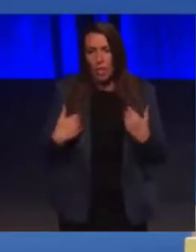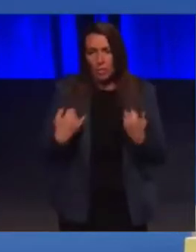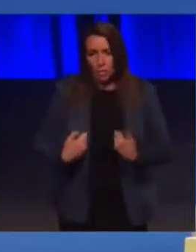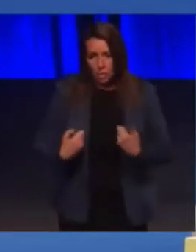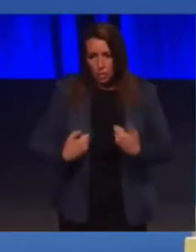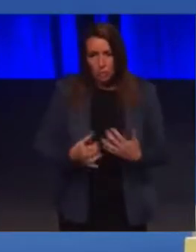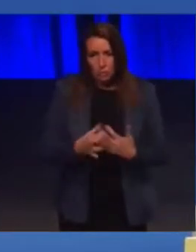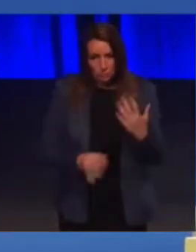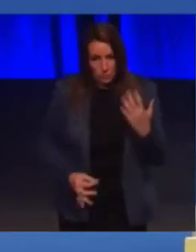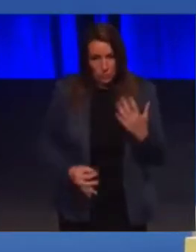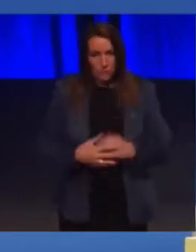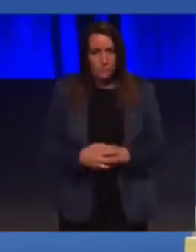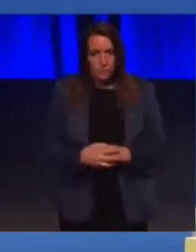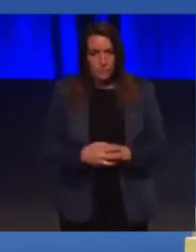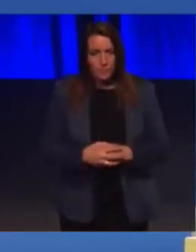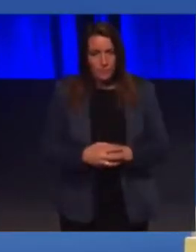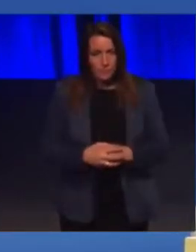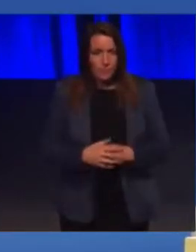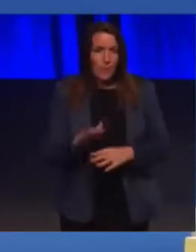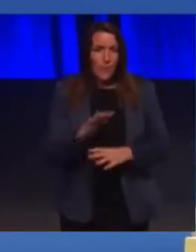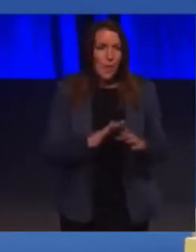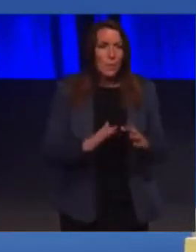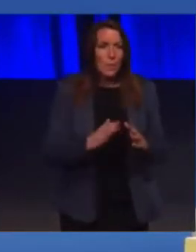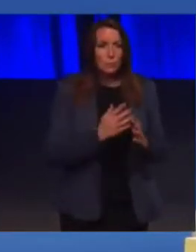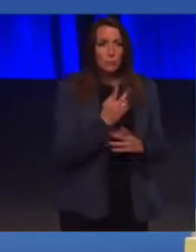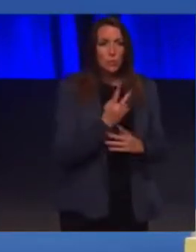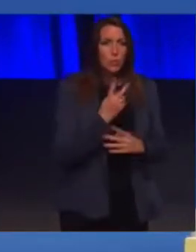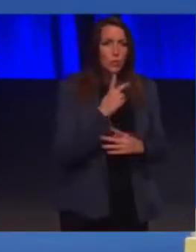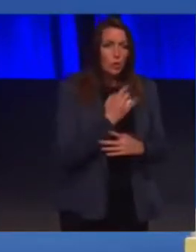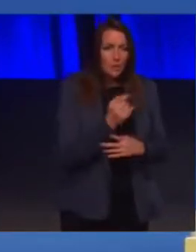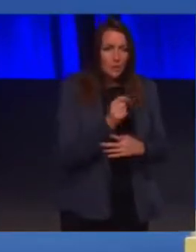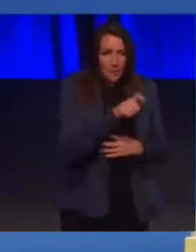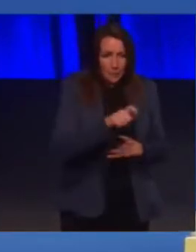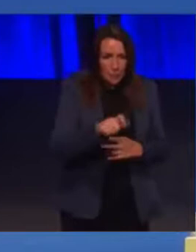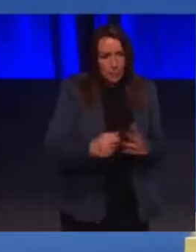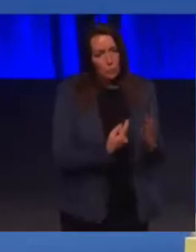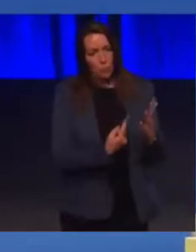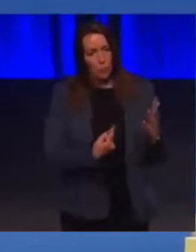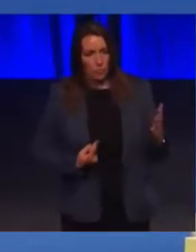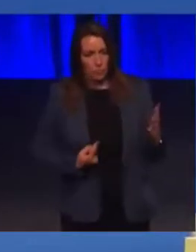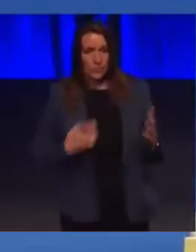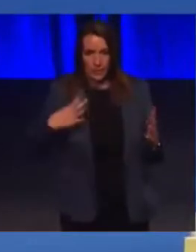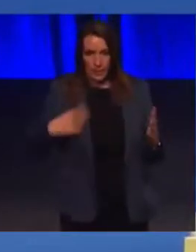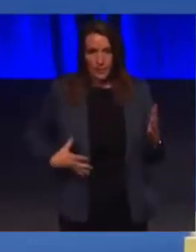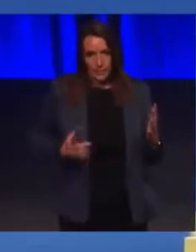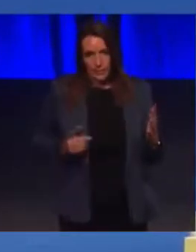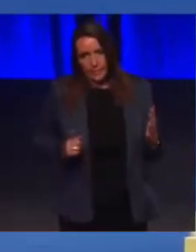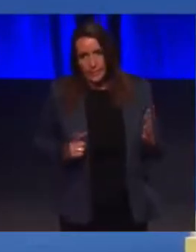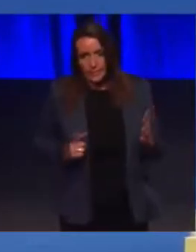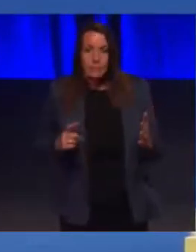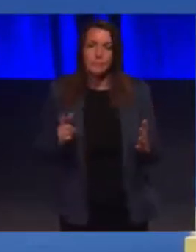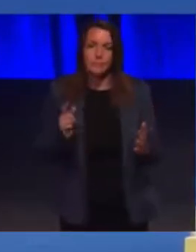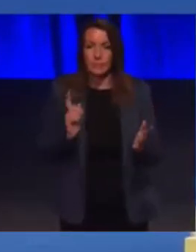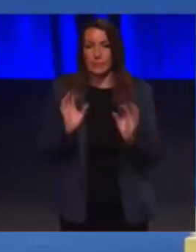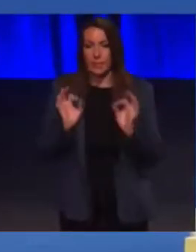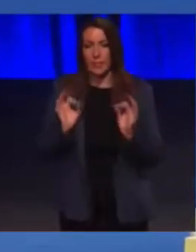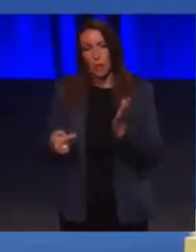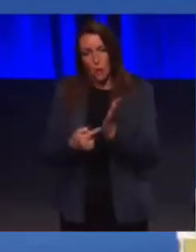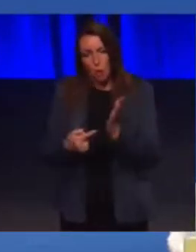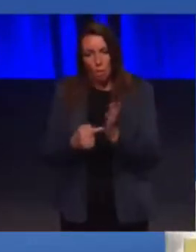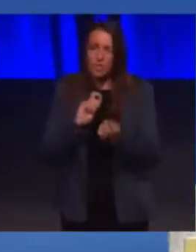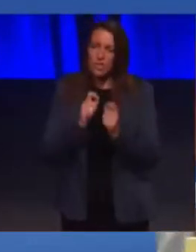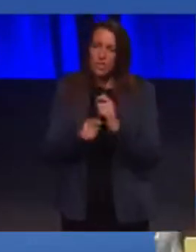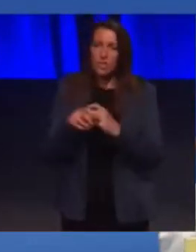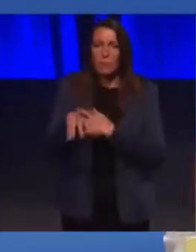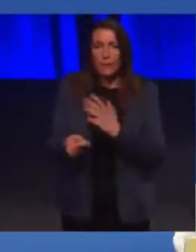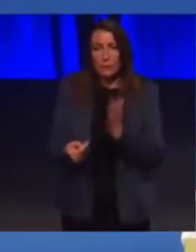It's been estimated that about 1 in 260 people could need a Changing Places Toilet. If that's right,